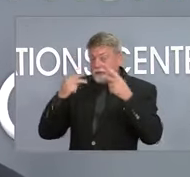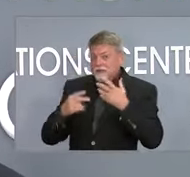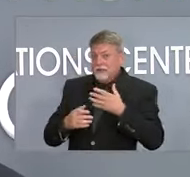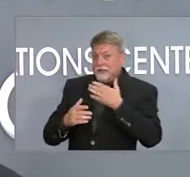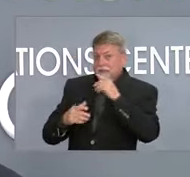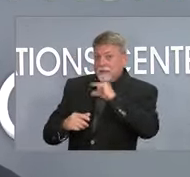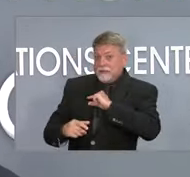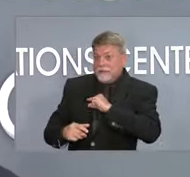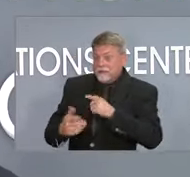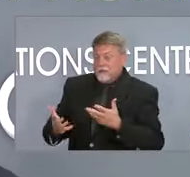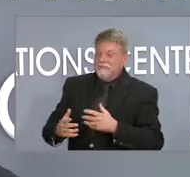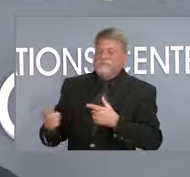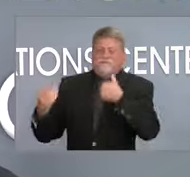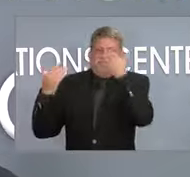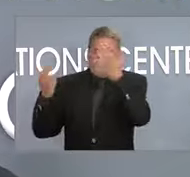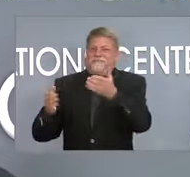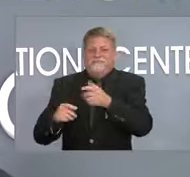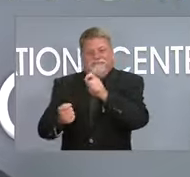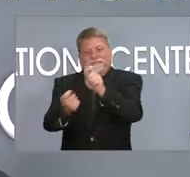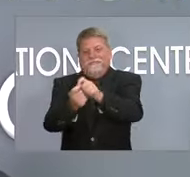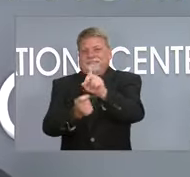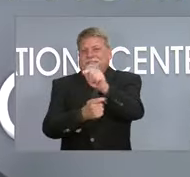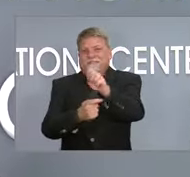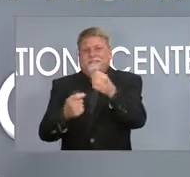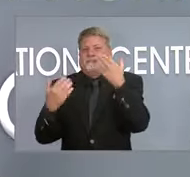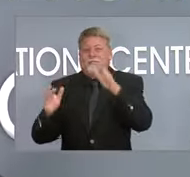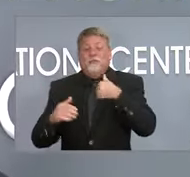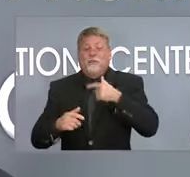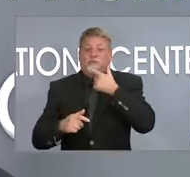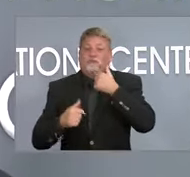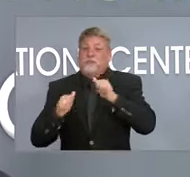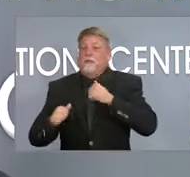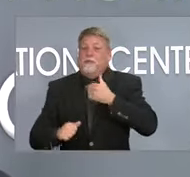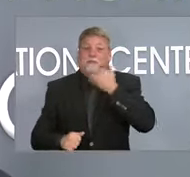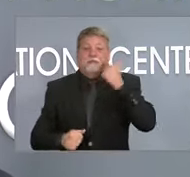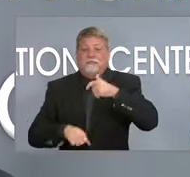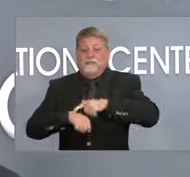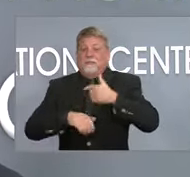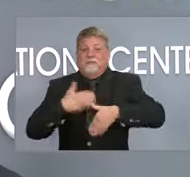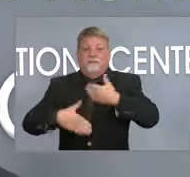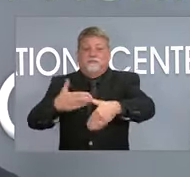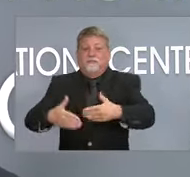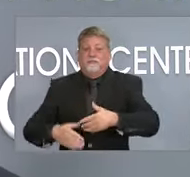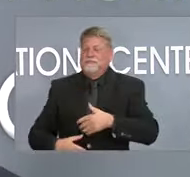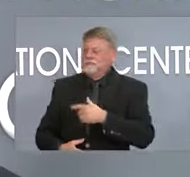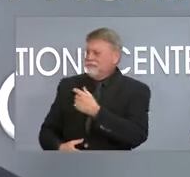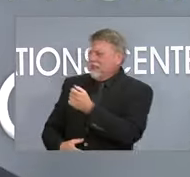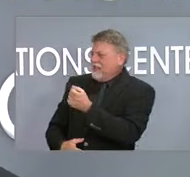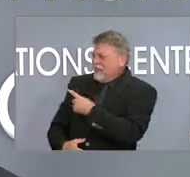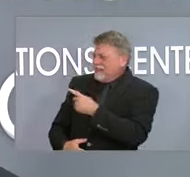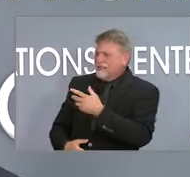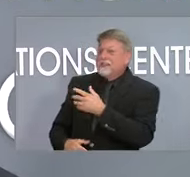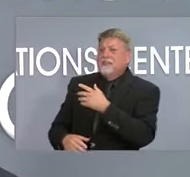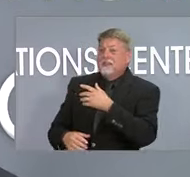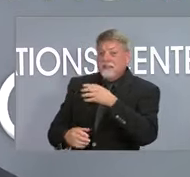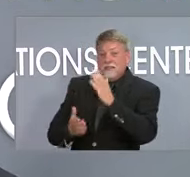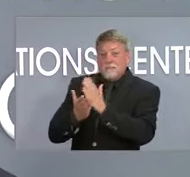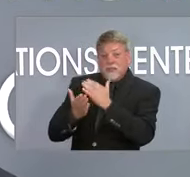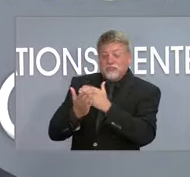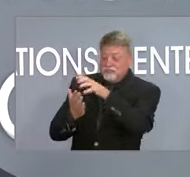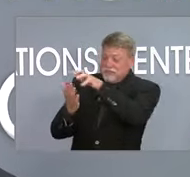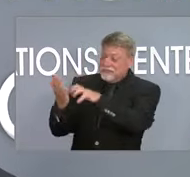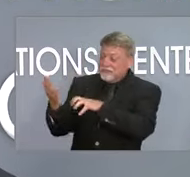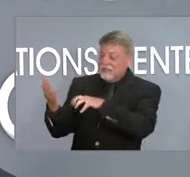don't think we know at this point. We'll do it as expeditiously as we can. That's for sure. And are there any things in there that I mean, not